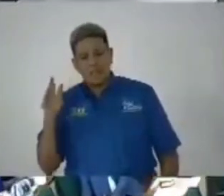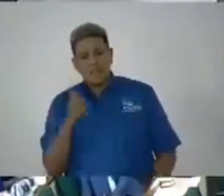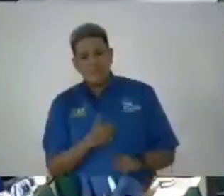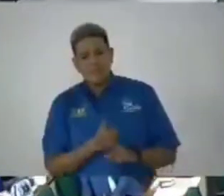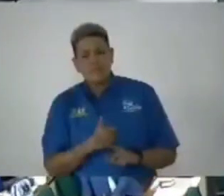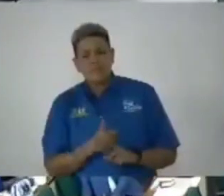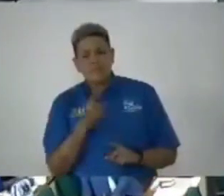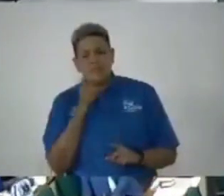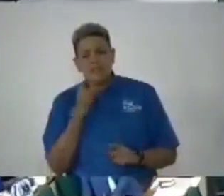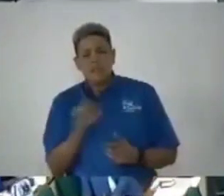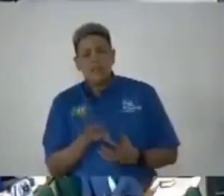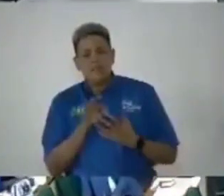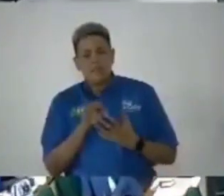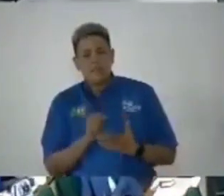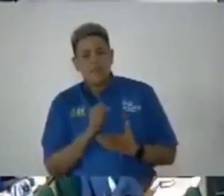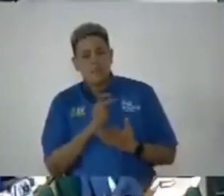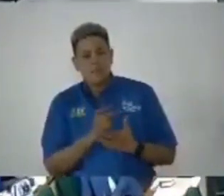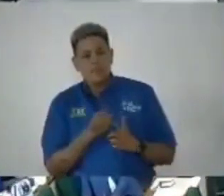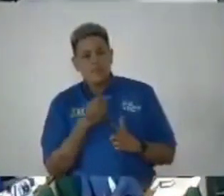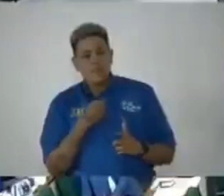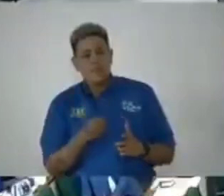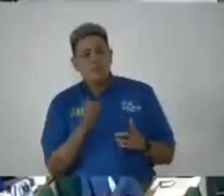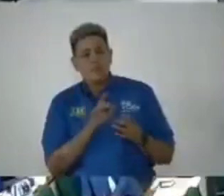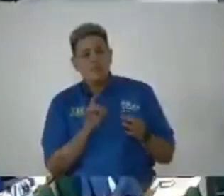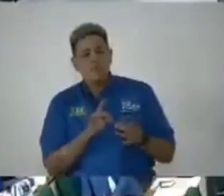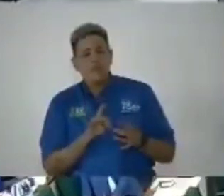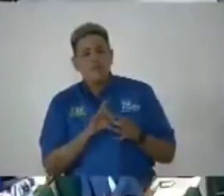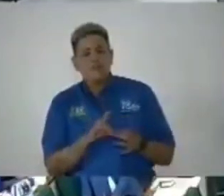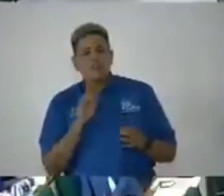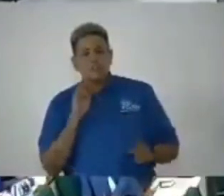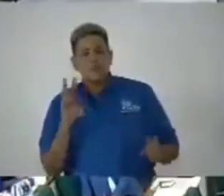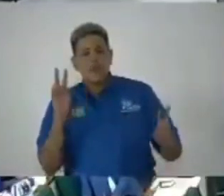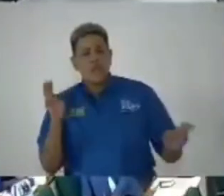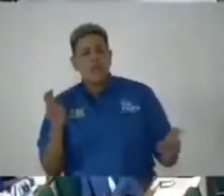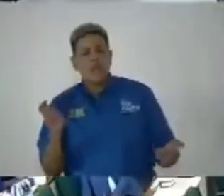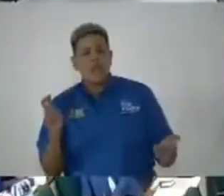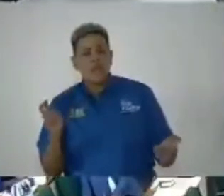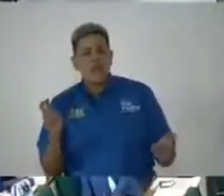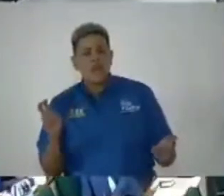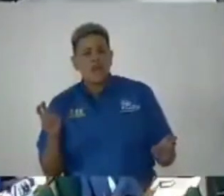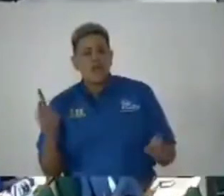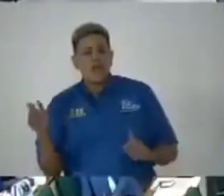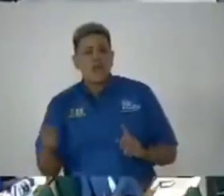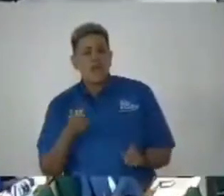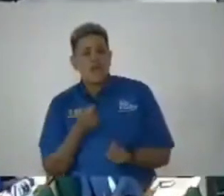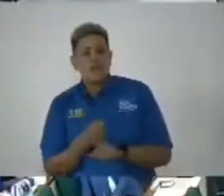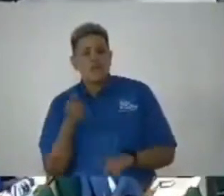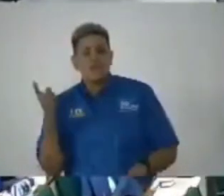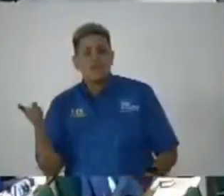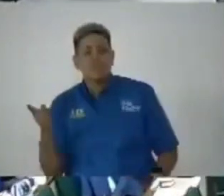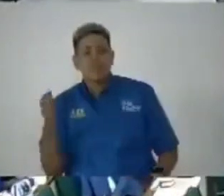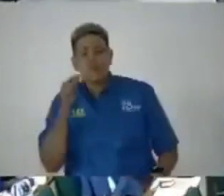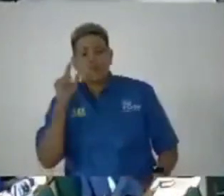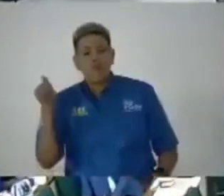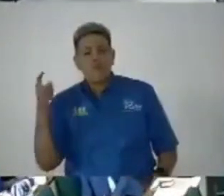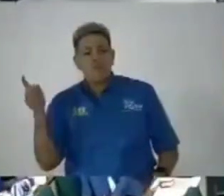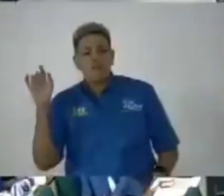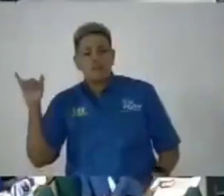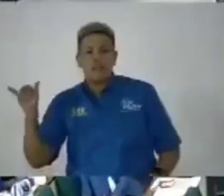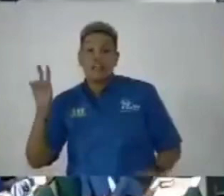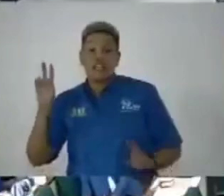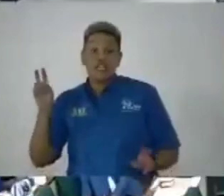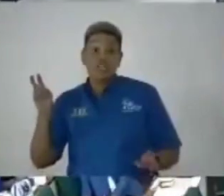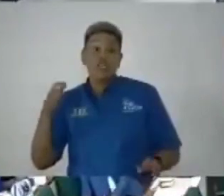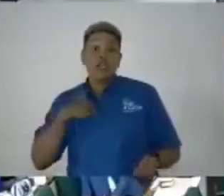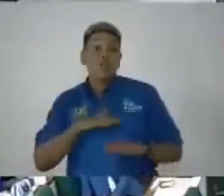got a special approval from you to speak on a matter affecting him. unless it is that matter,